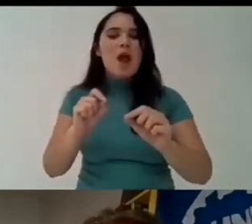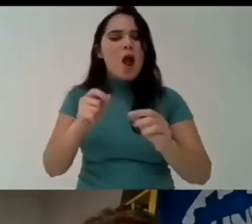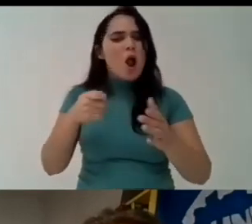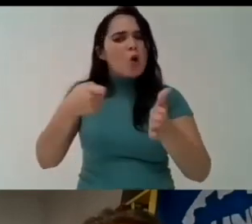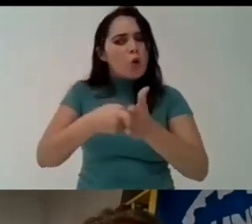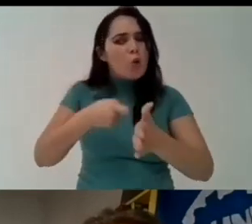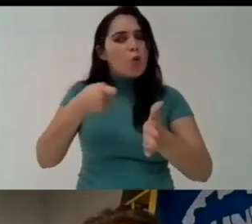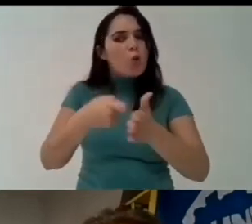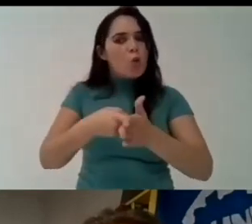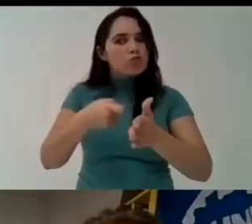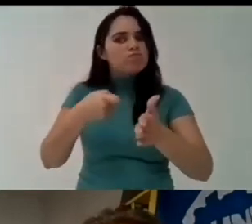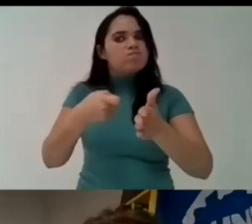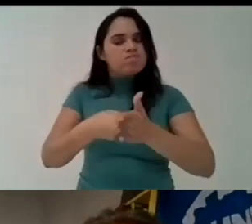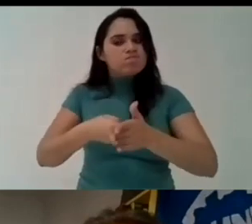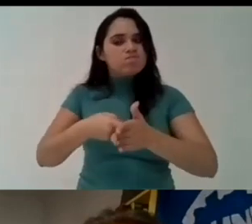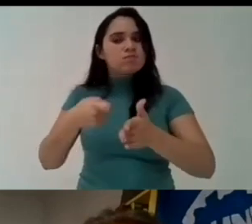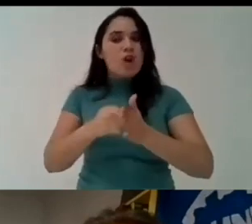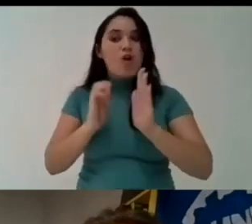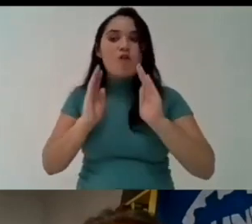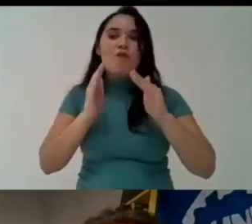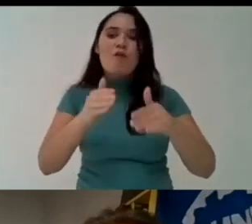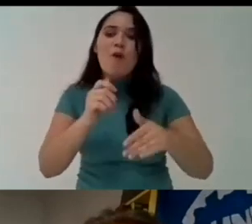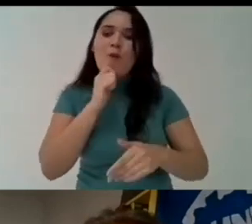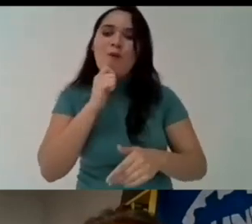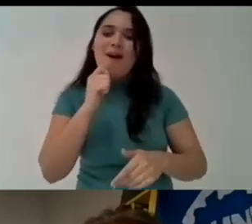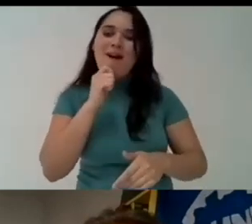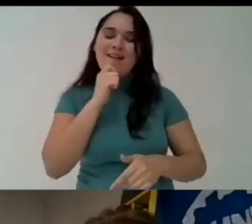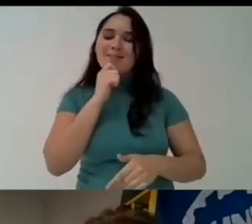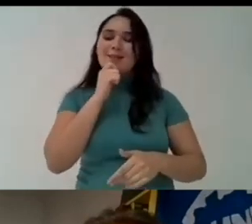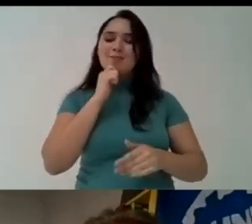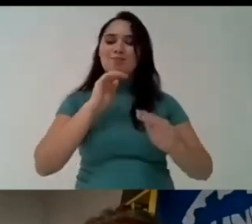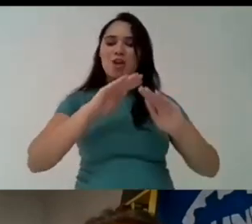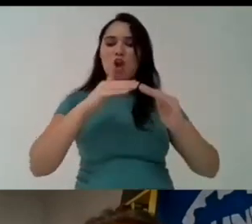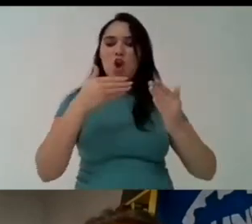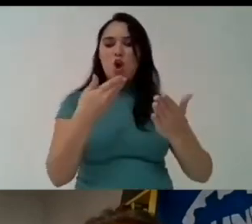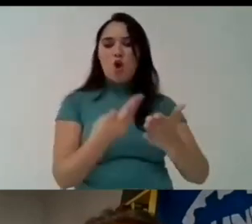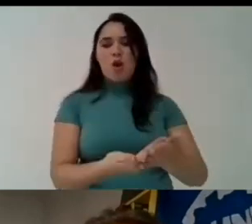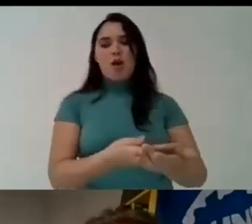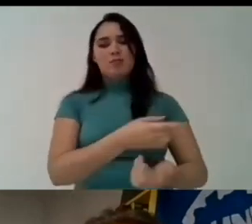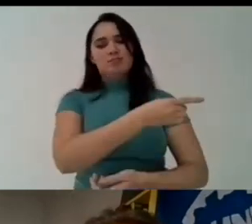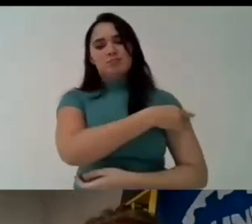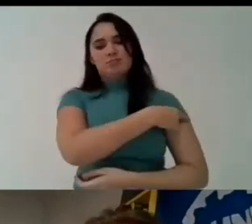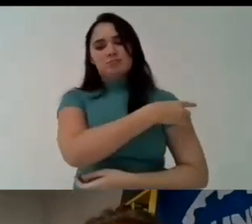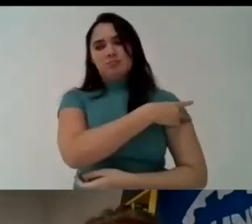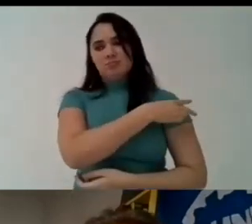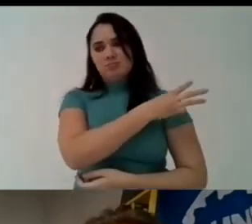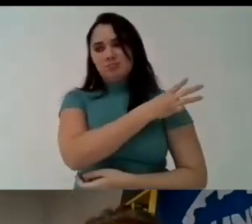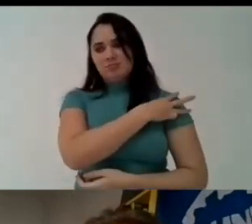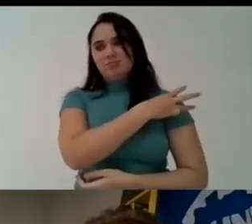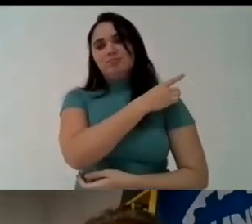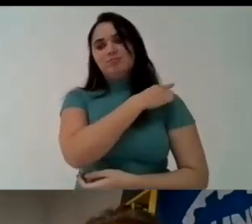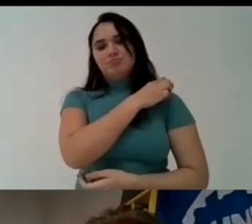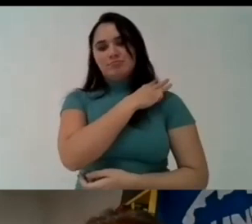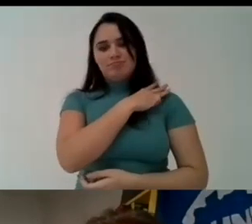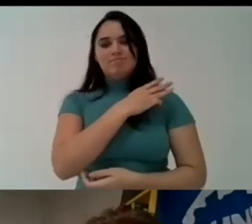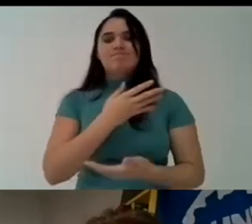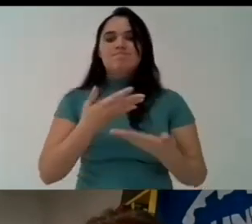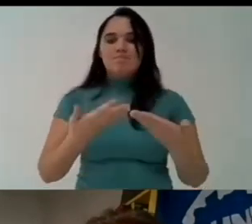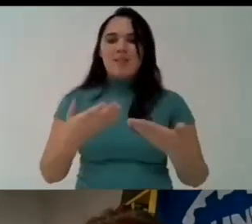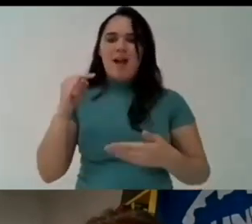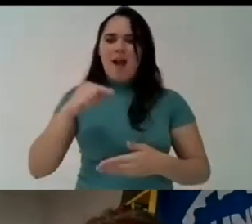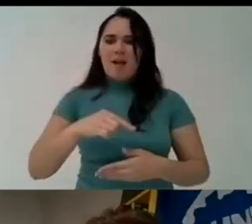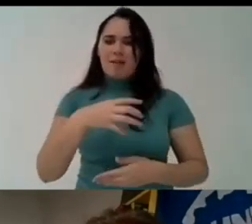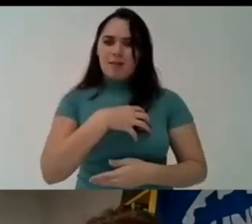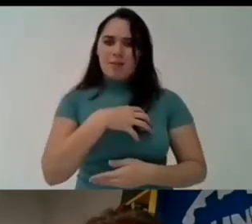is very advanced but for the brazilian indigenous this is still a dream it is very far away from what we